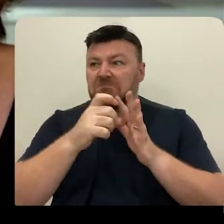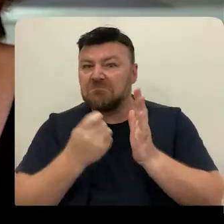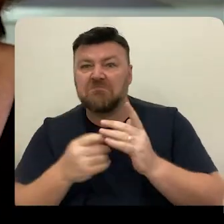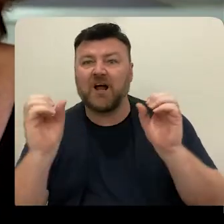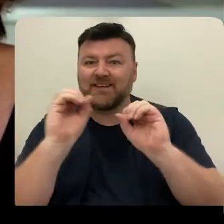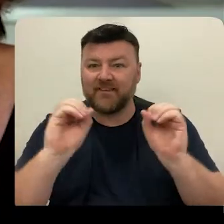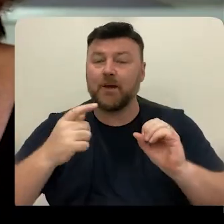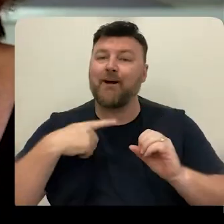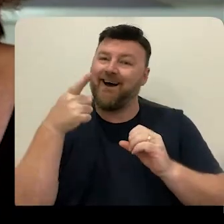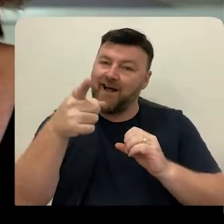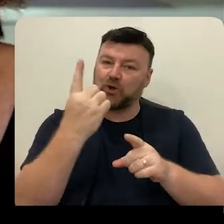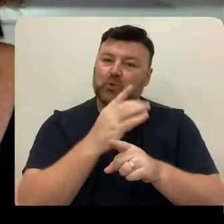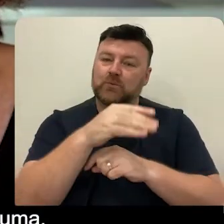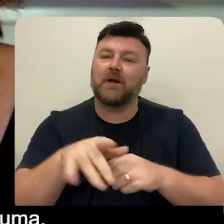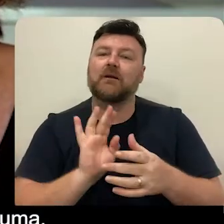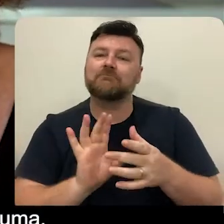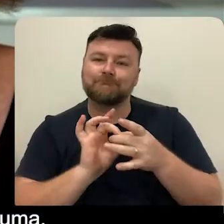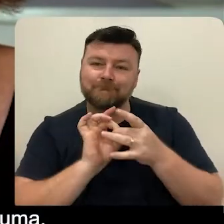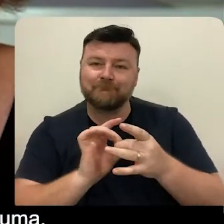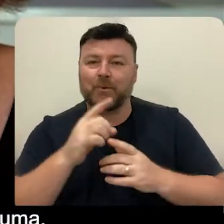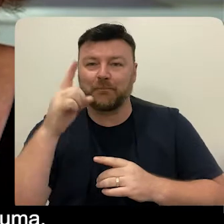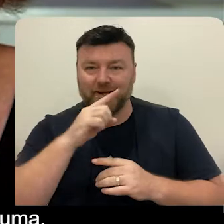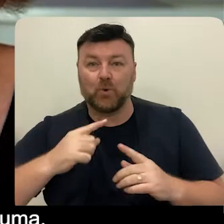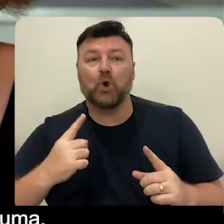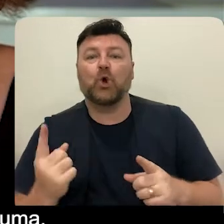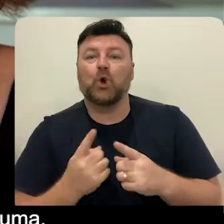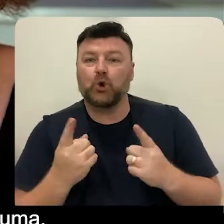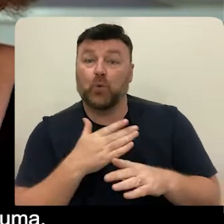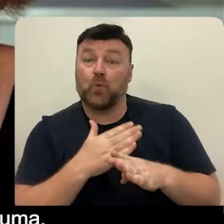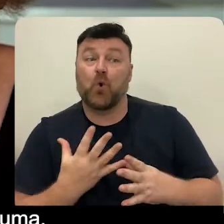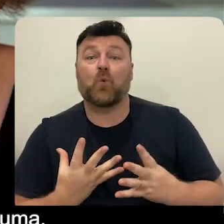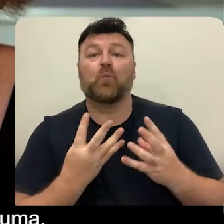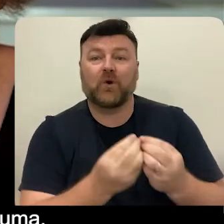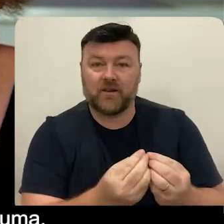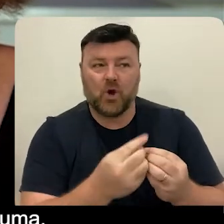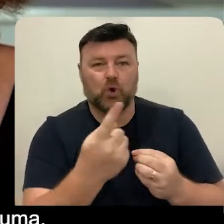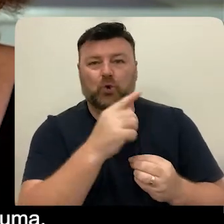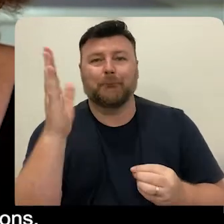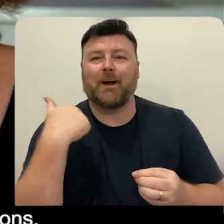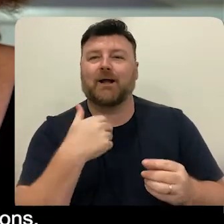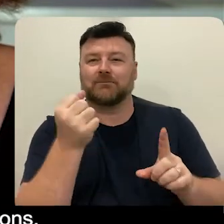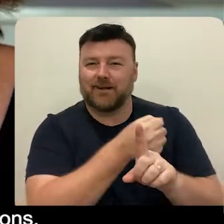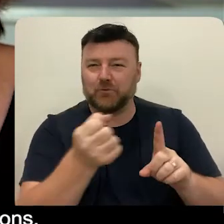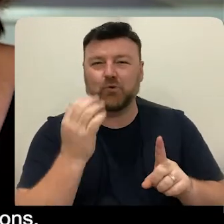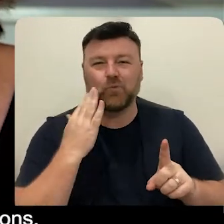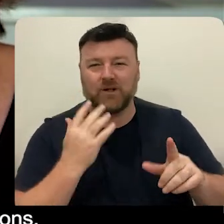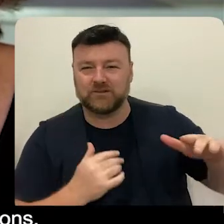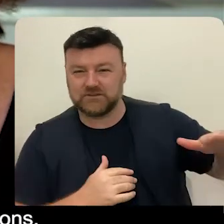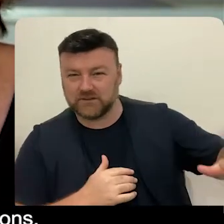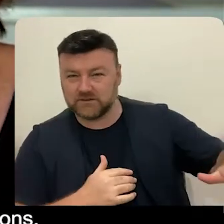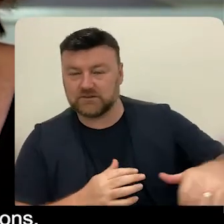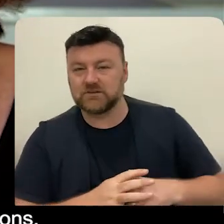but they do relate to people who are in contact with survivors of complex trauma, which means many